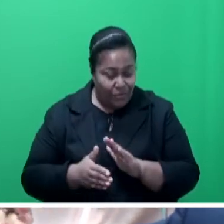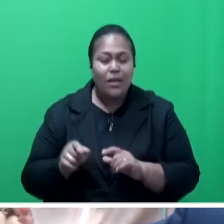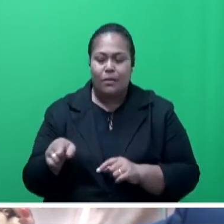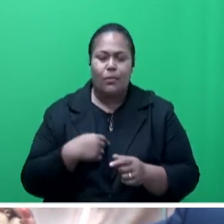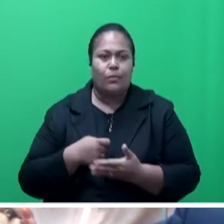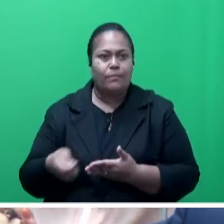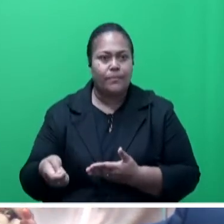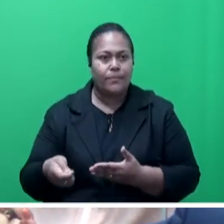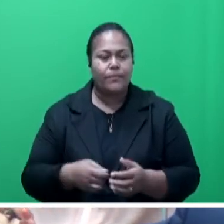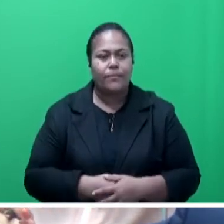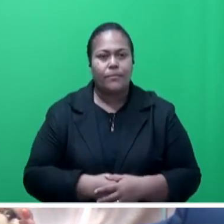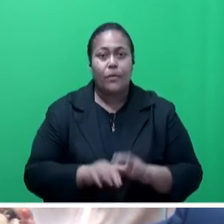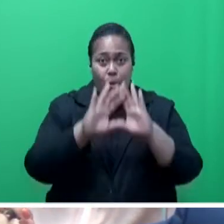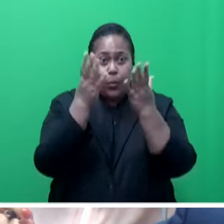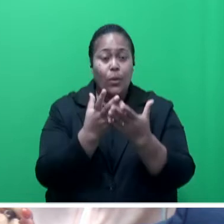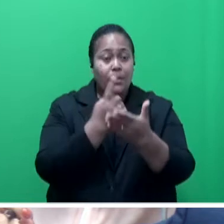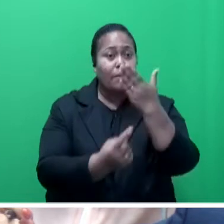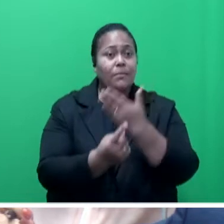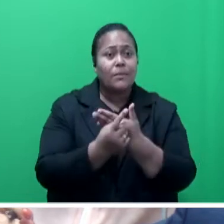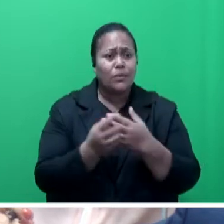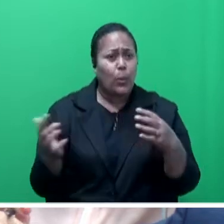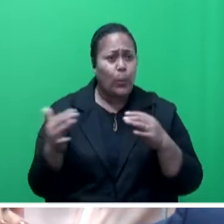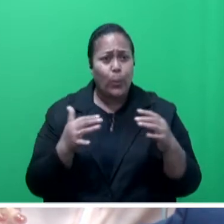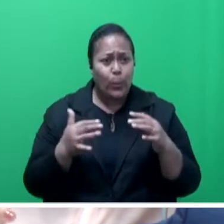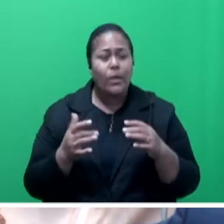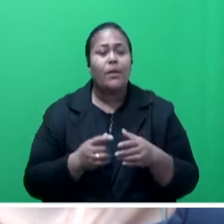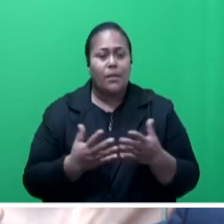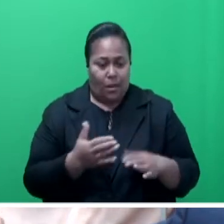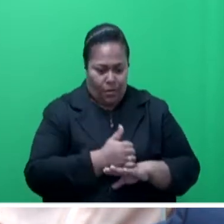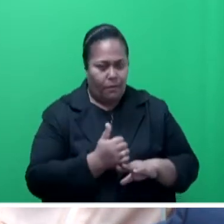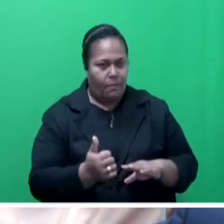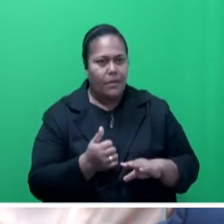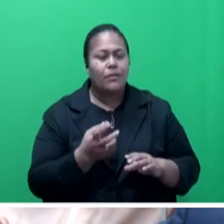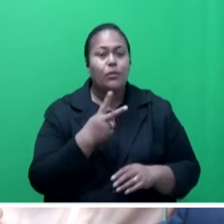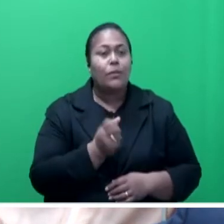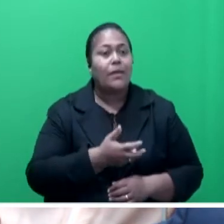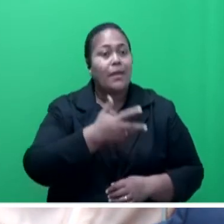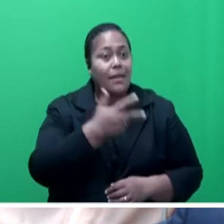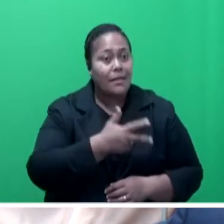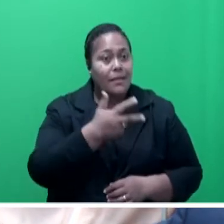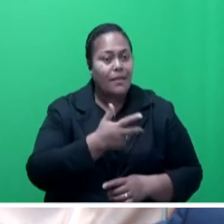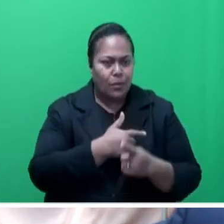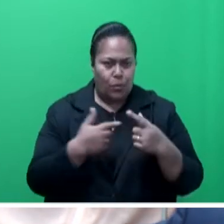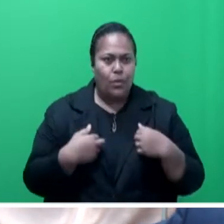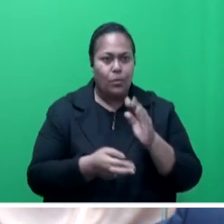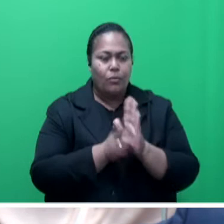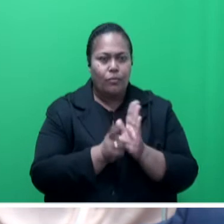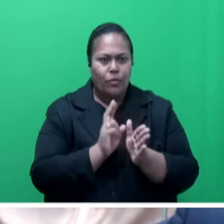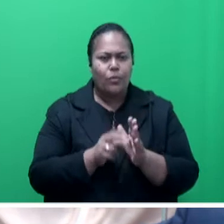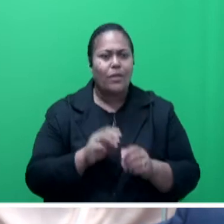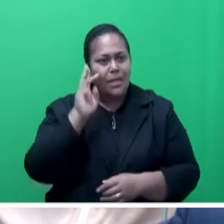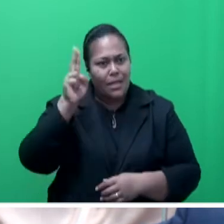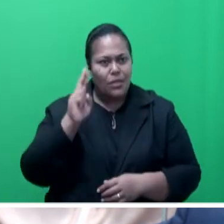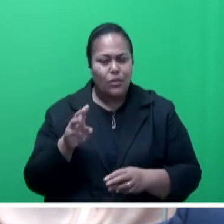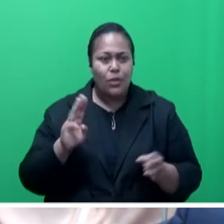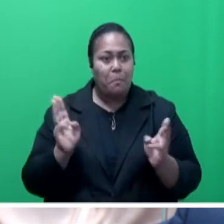has happened globally and following the undertaking by government in 2018 that we will revise the national minimum wage every